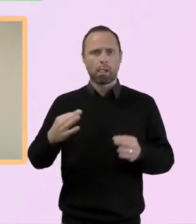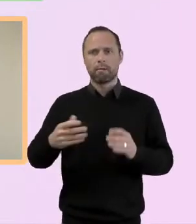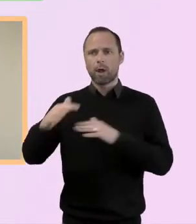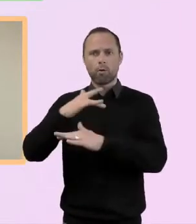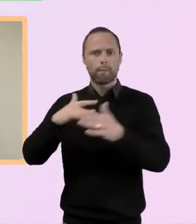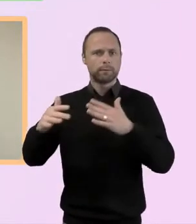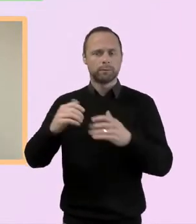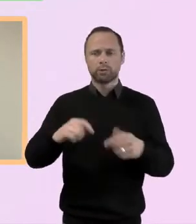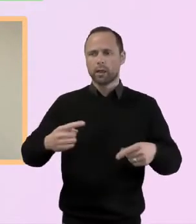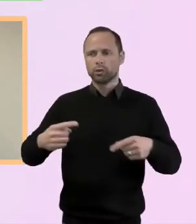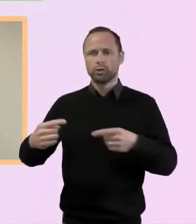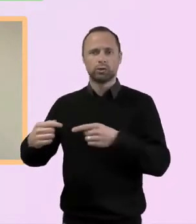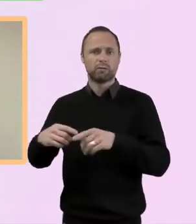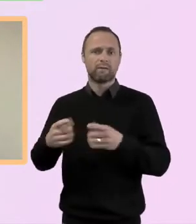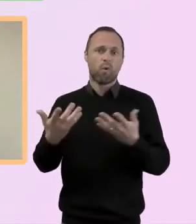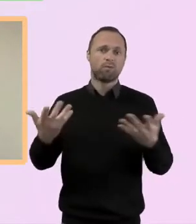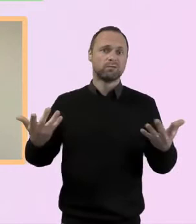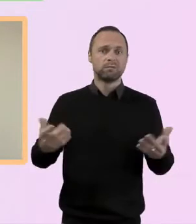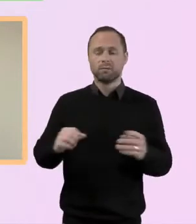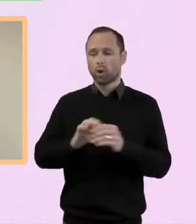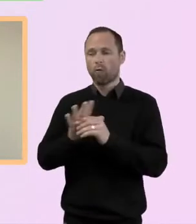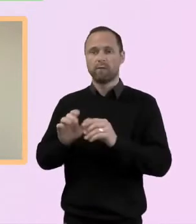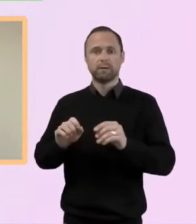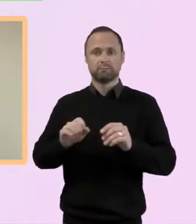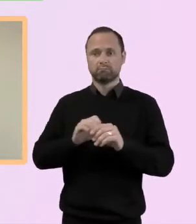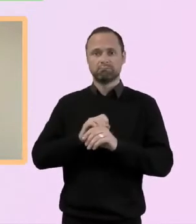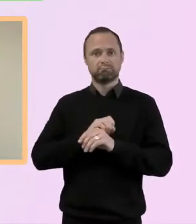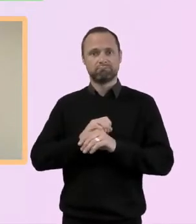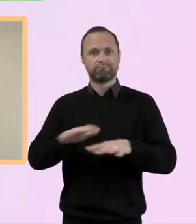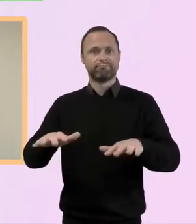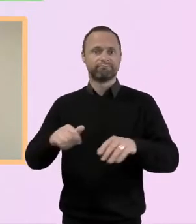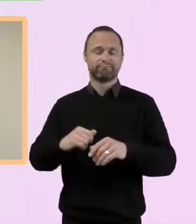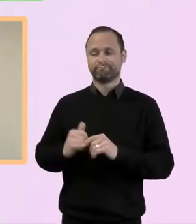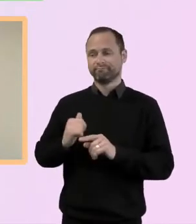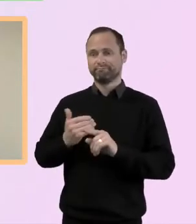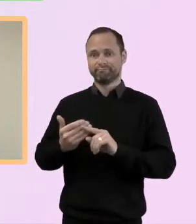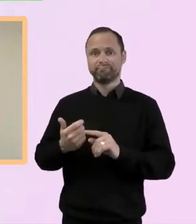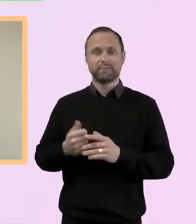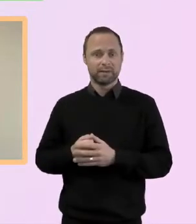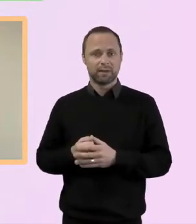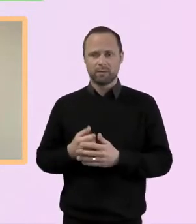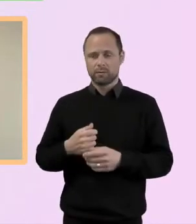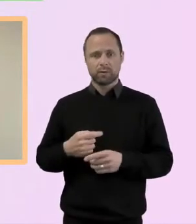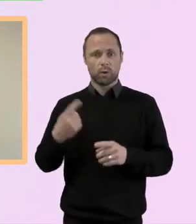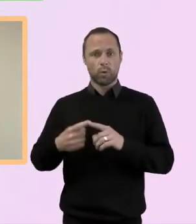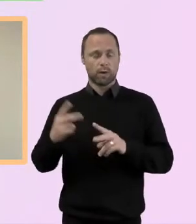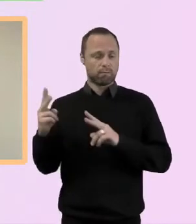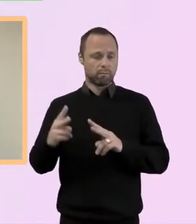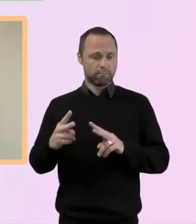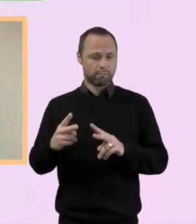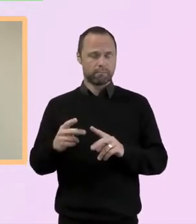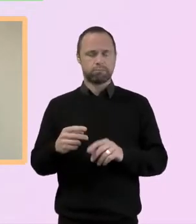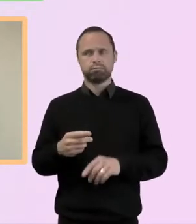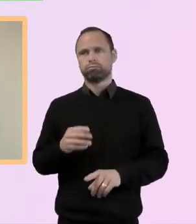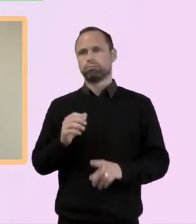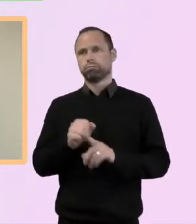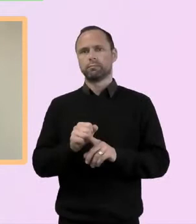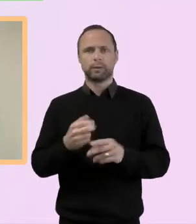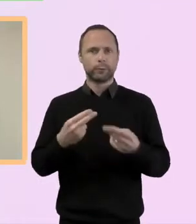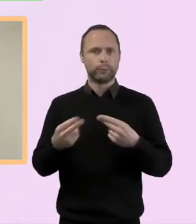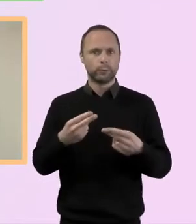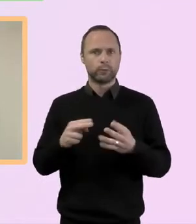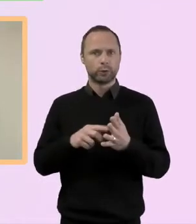of course with COVID-19 too. A quick glance at the news, we see here